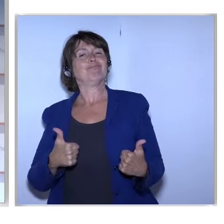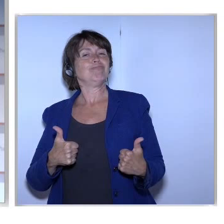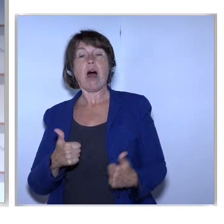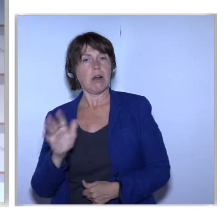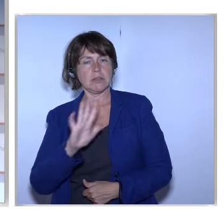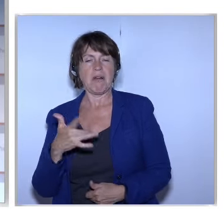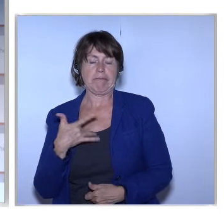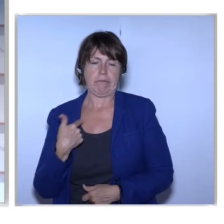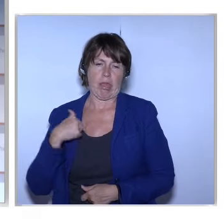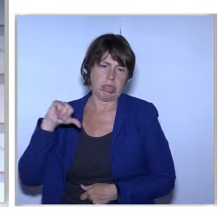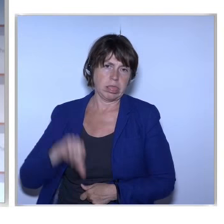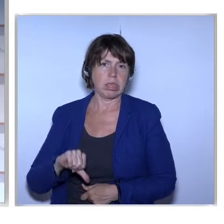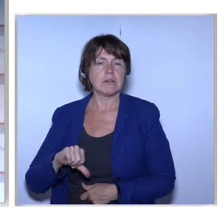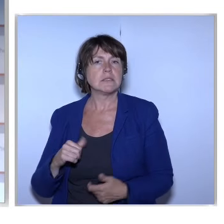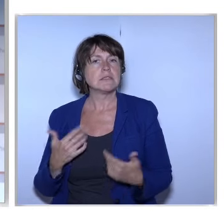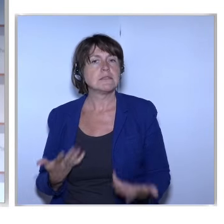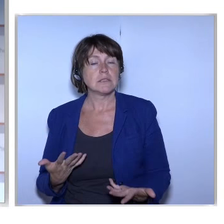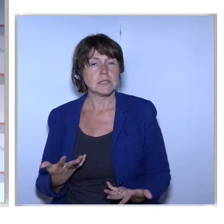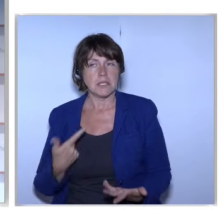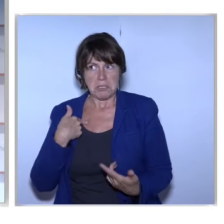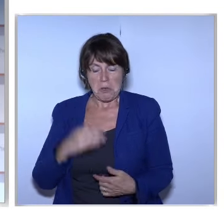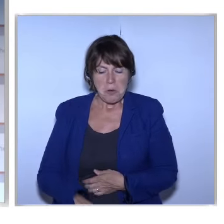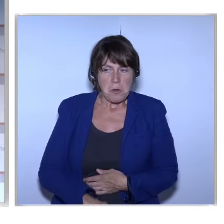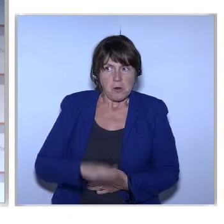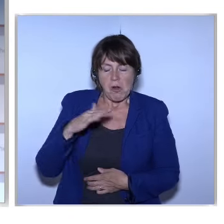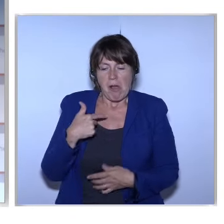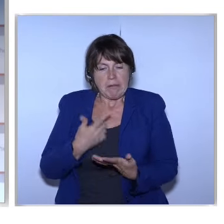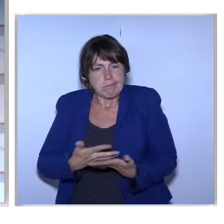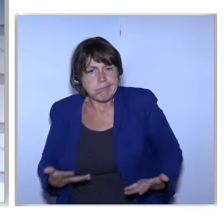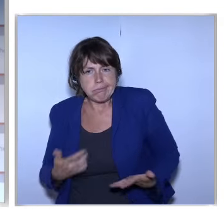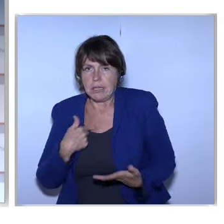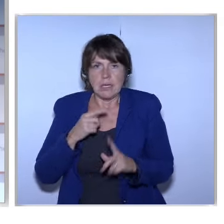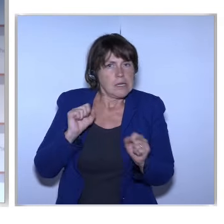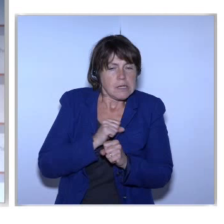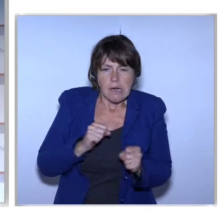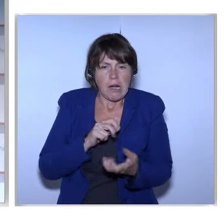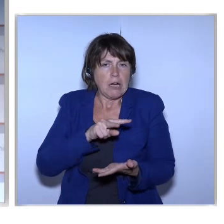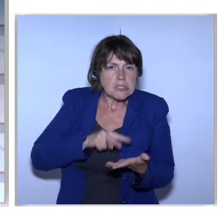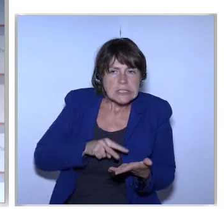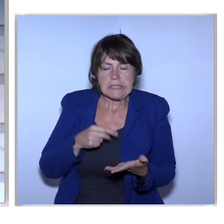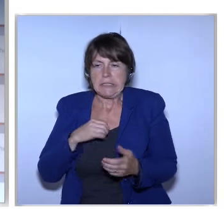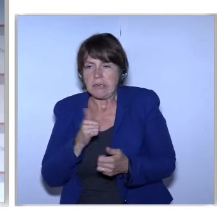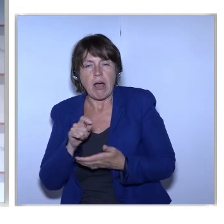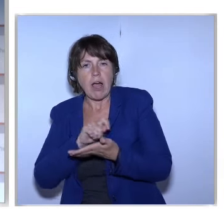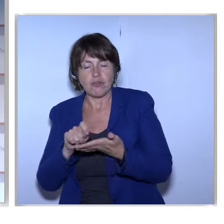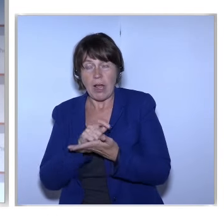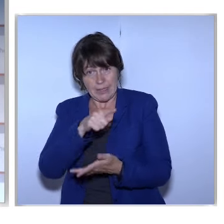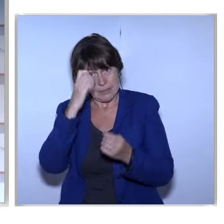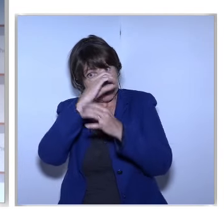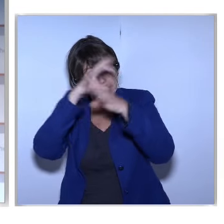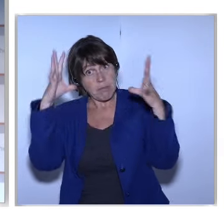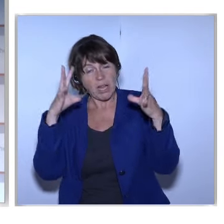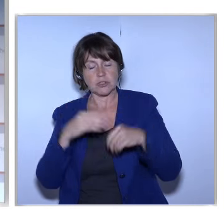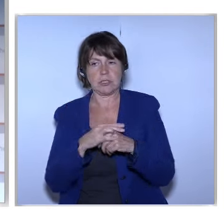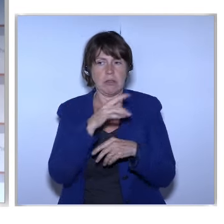Imagine That If People Grow Up Like That And I Would Invite You To Imagine A Life Like That Where Everybody Says